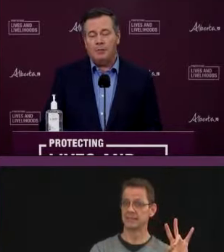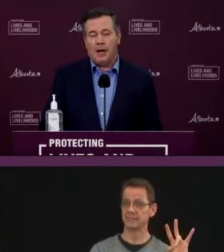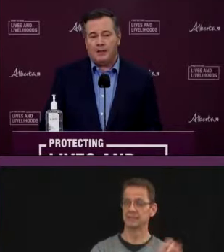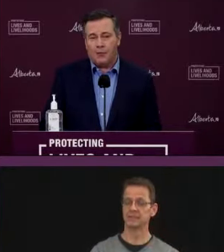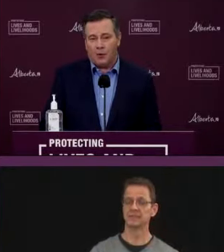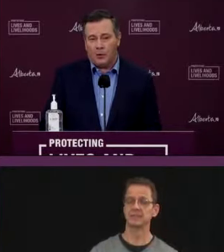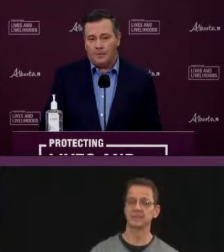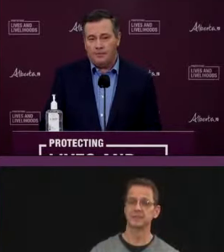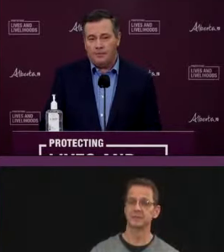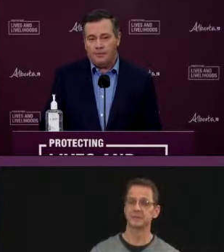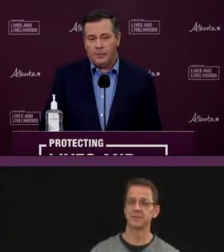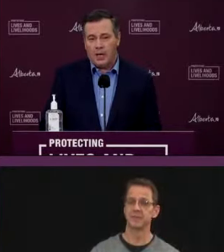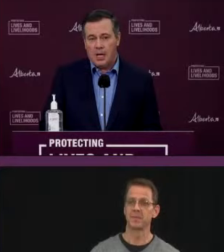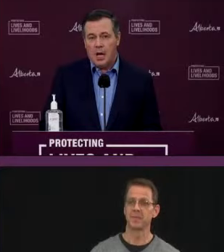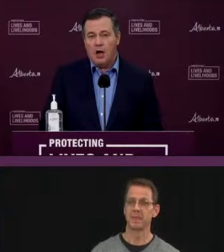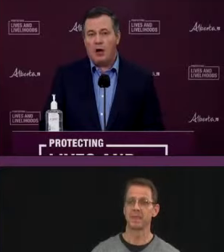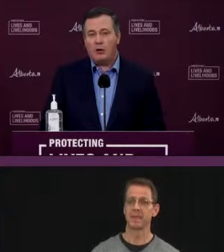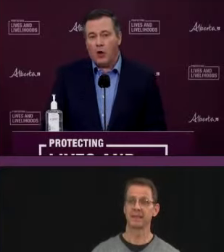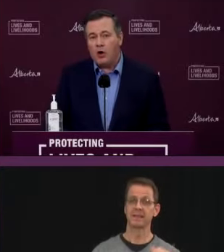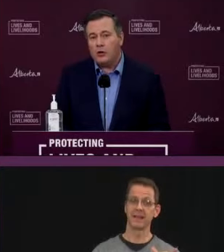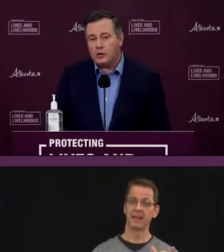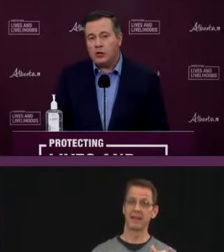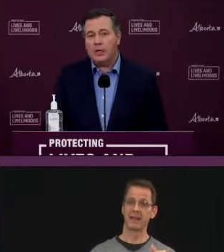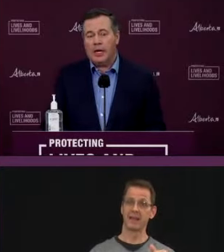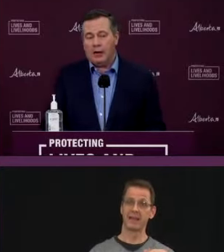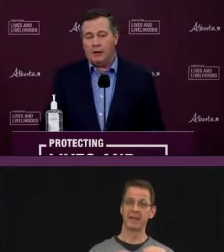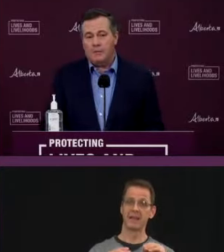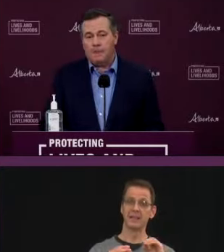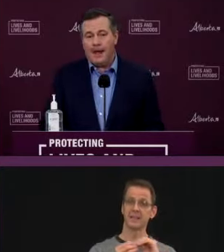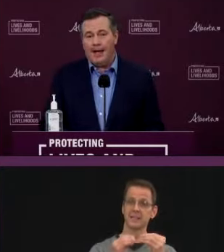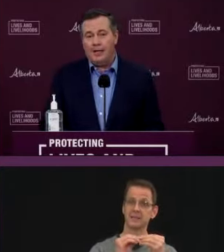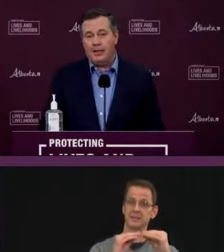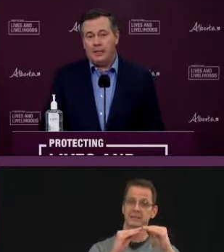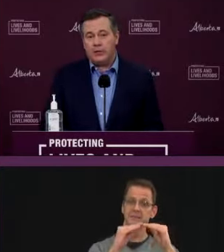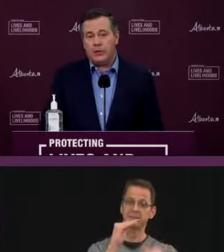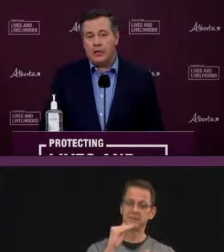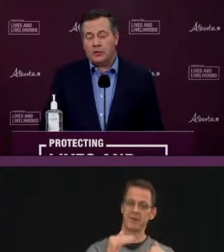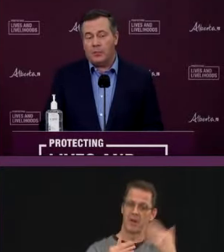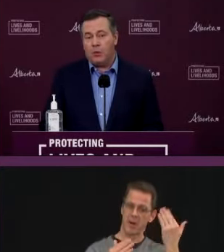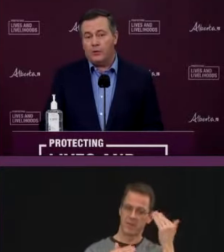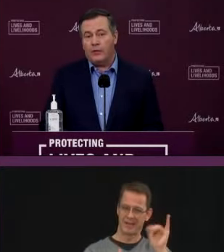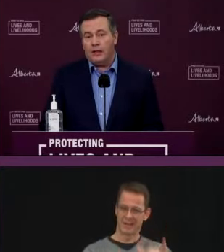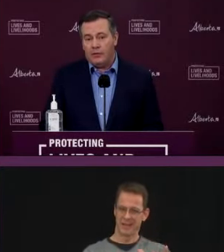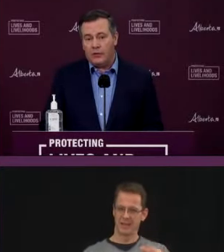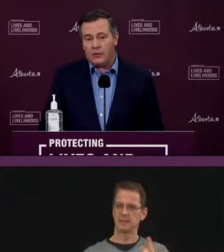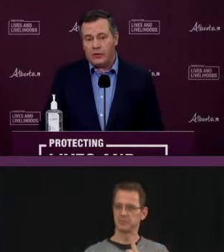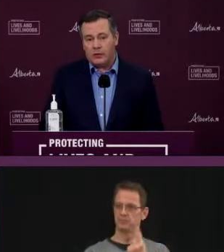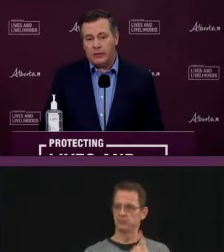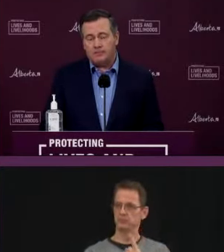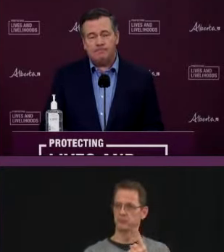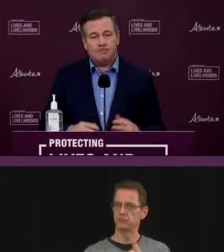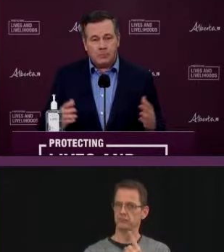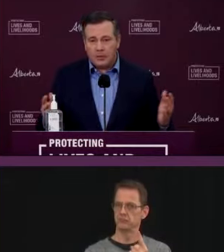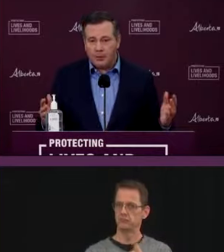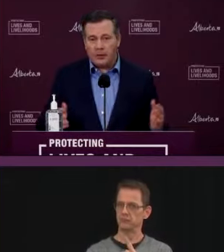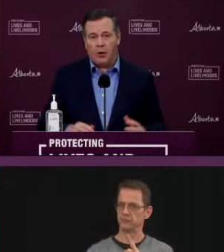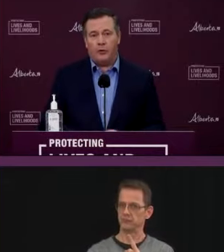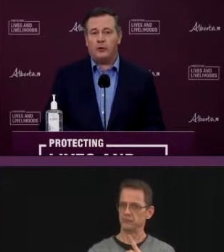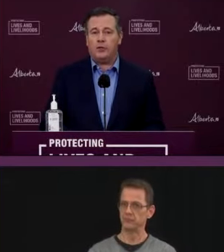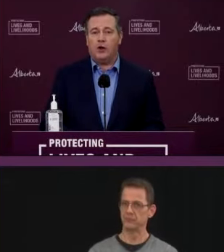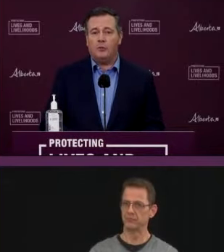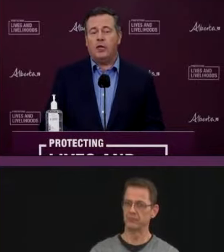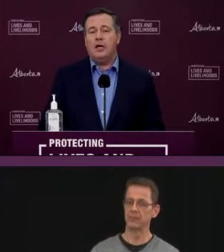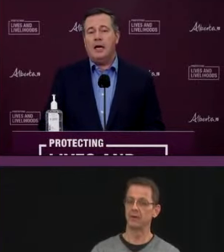Alberta's path forward. Our long-term care and designated supported living facilities typically